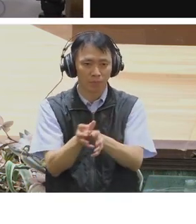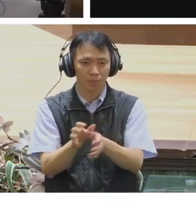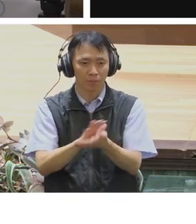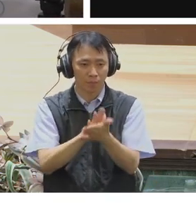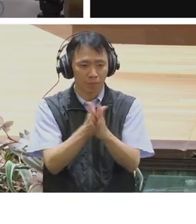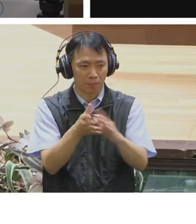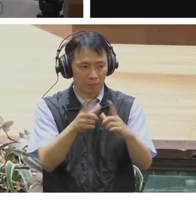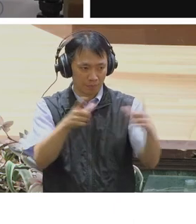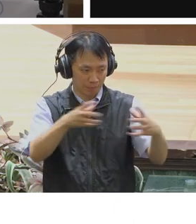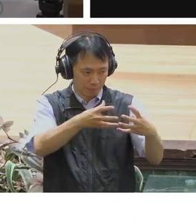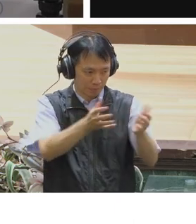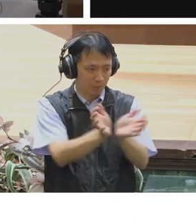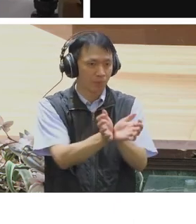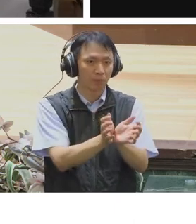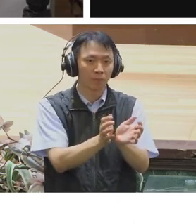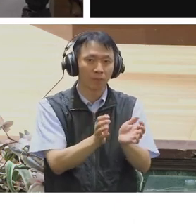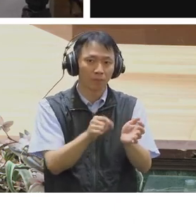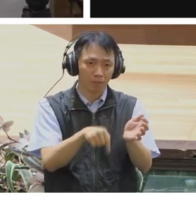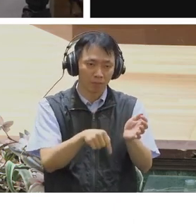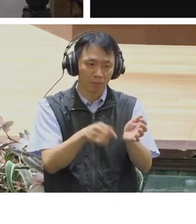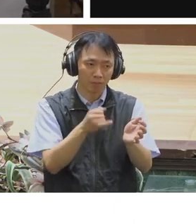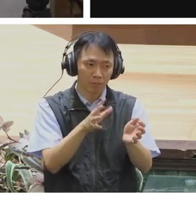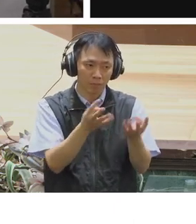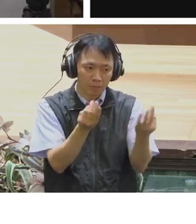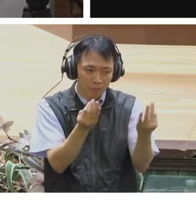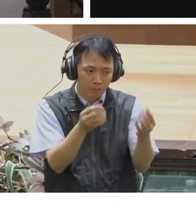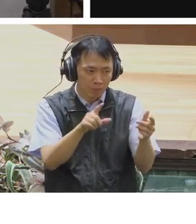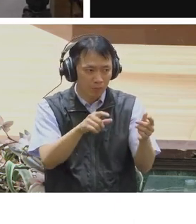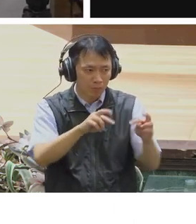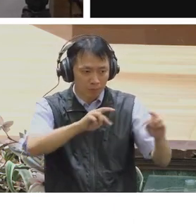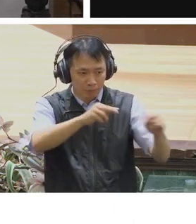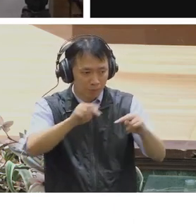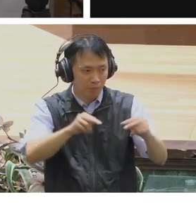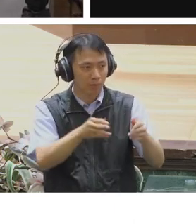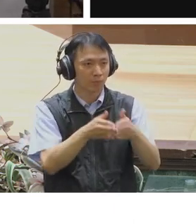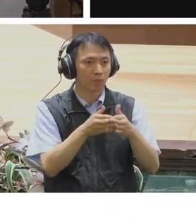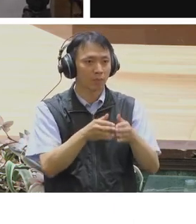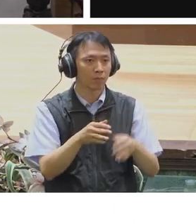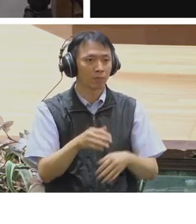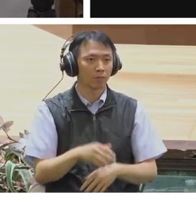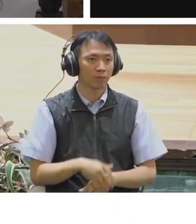hyperparameters. But it's true. As we get into more,